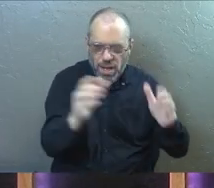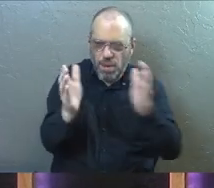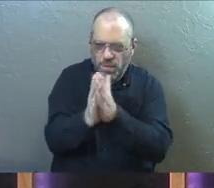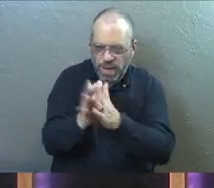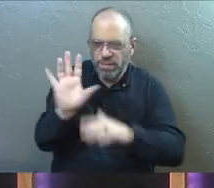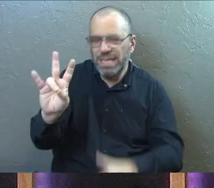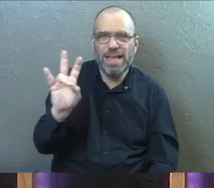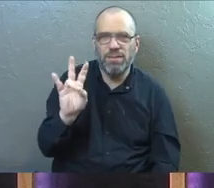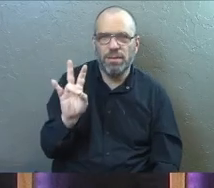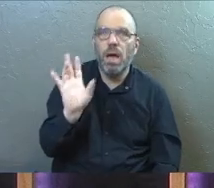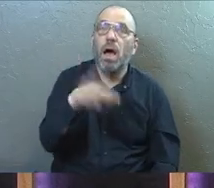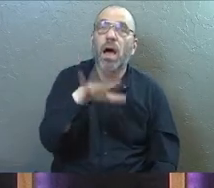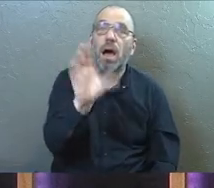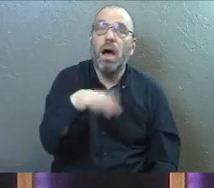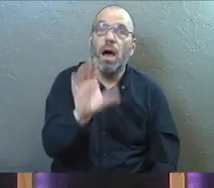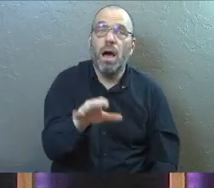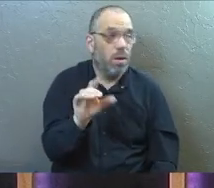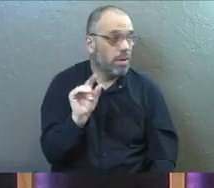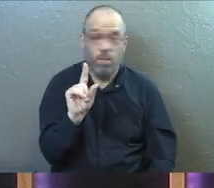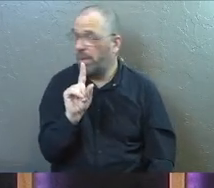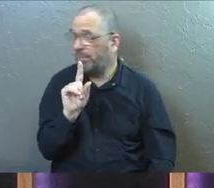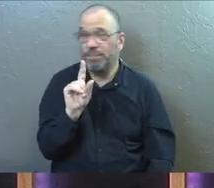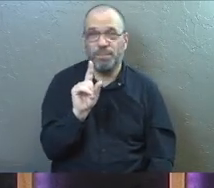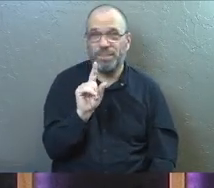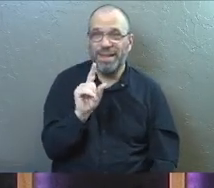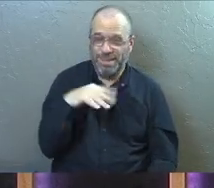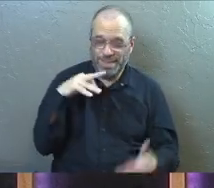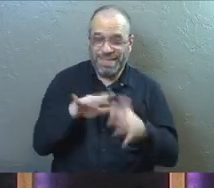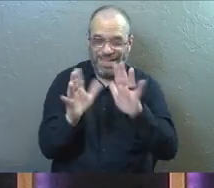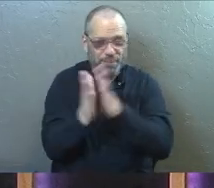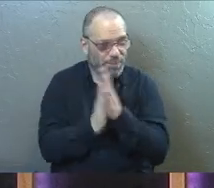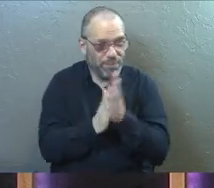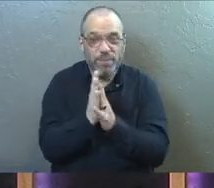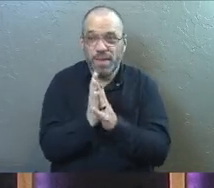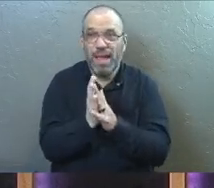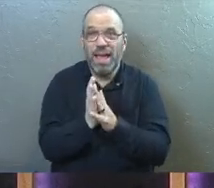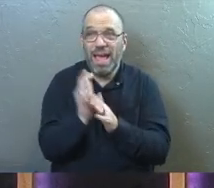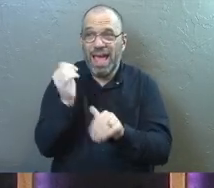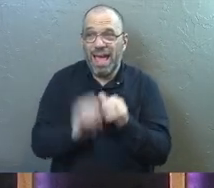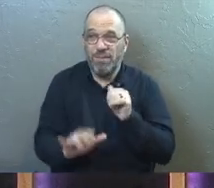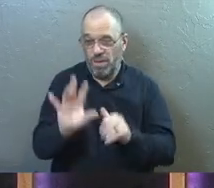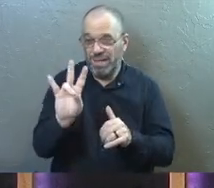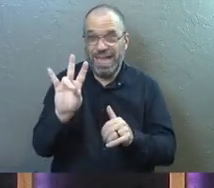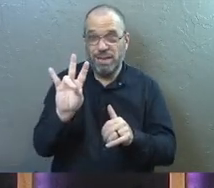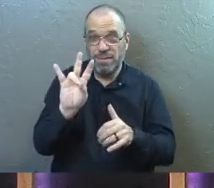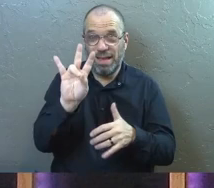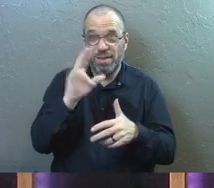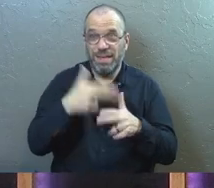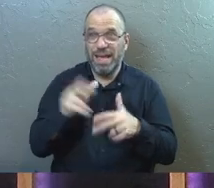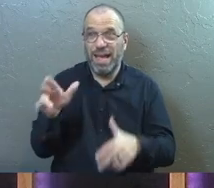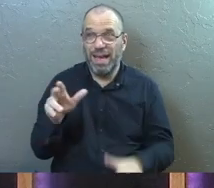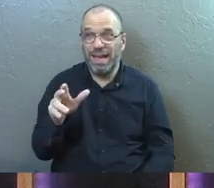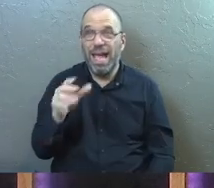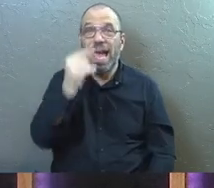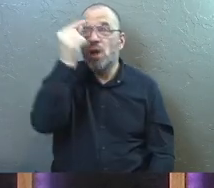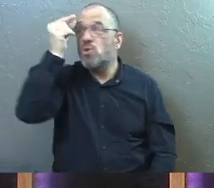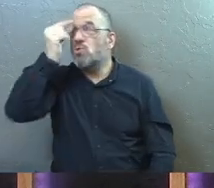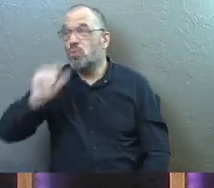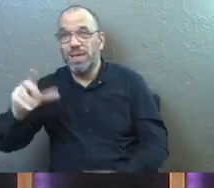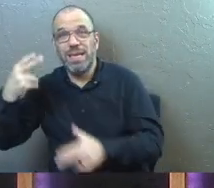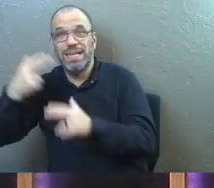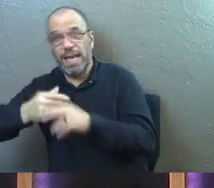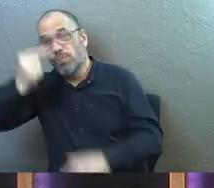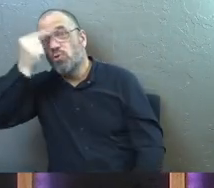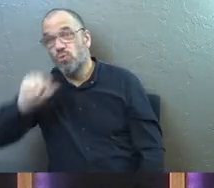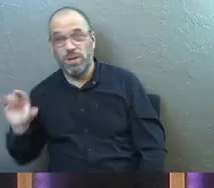on them. Okay, one little thing I got through my study here. Every single one of those names, it's a Greek name.